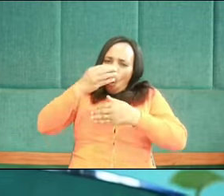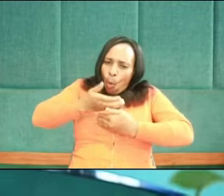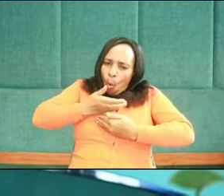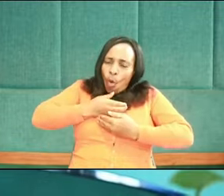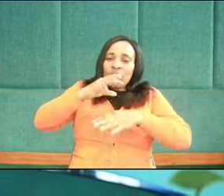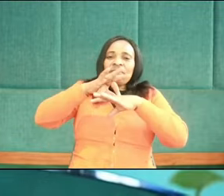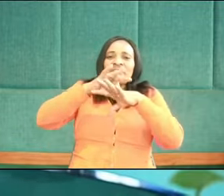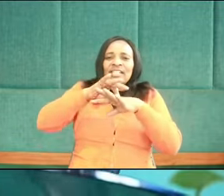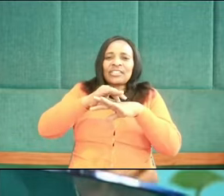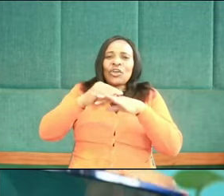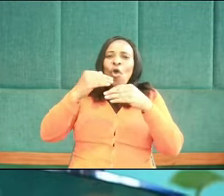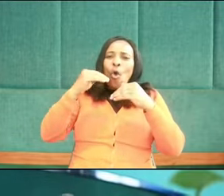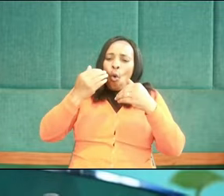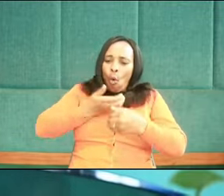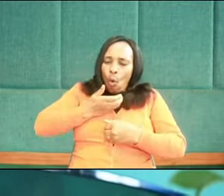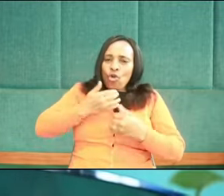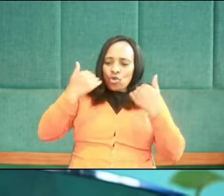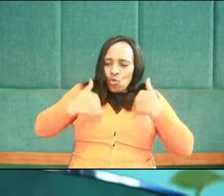your own human being.